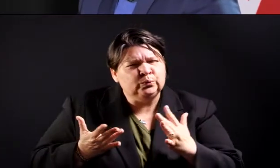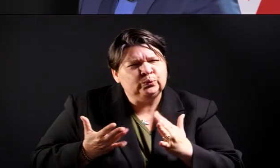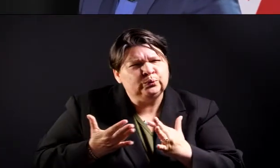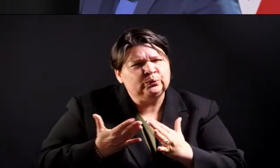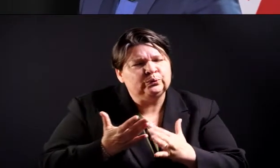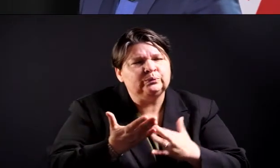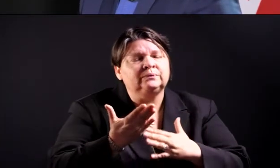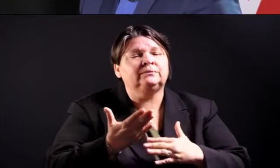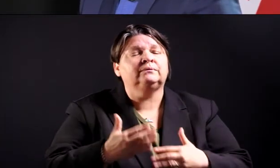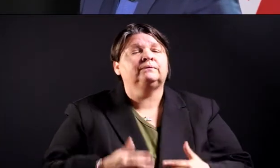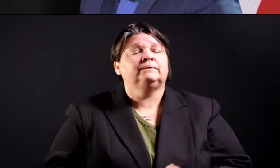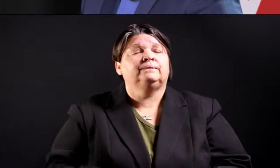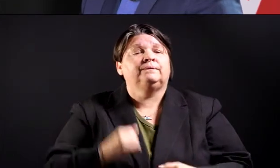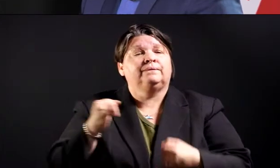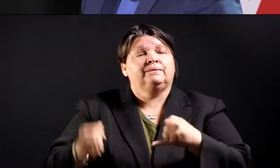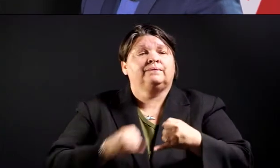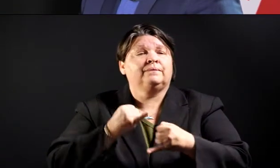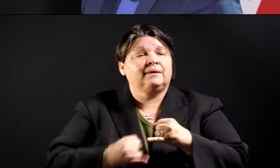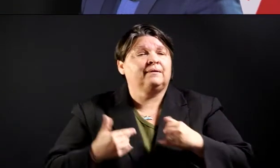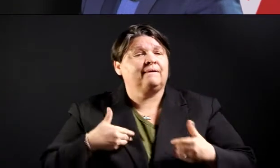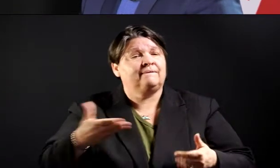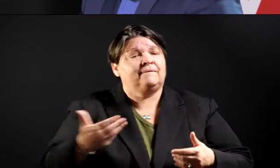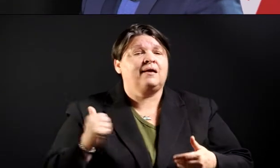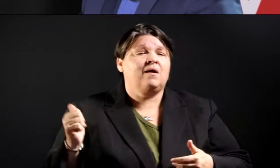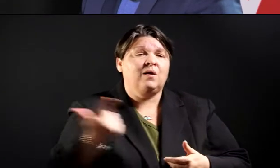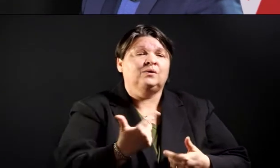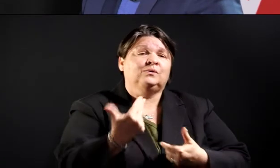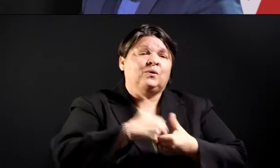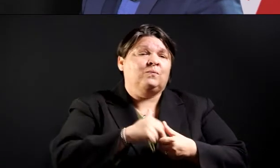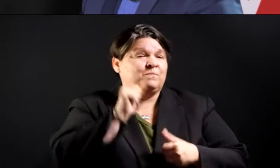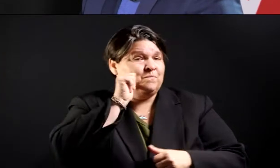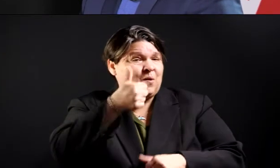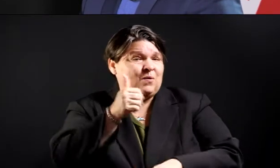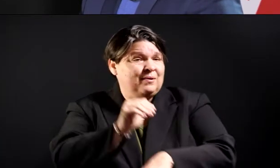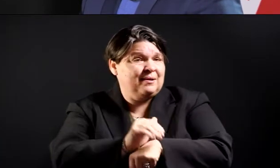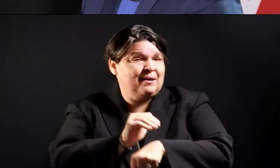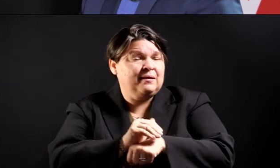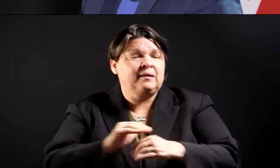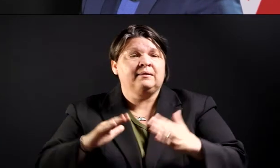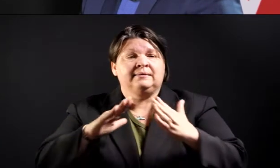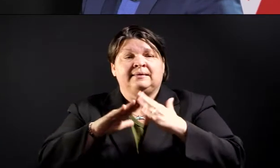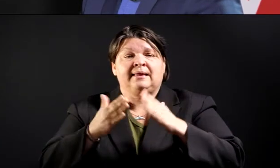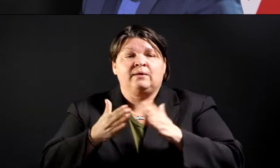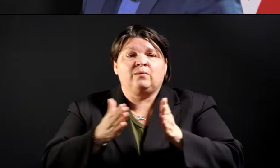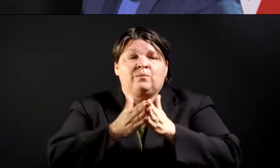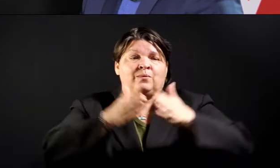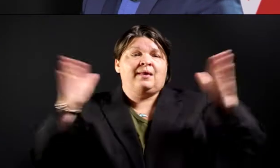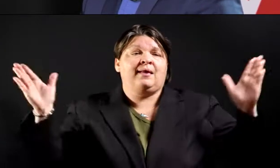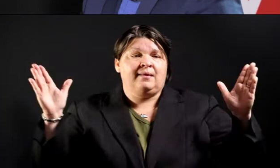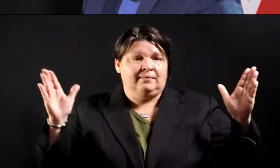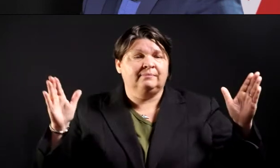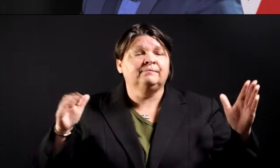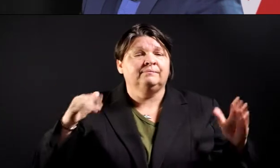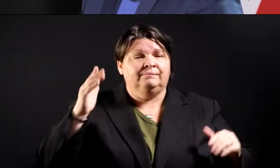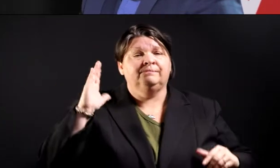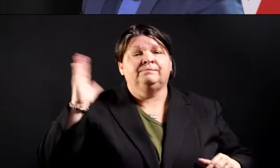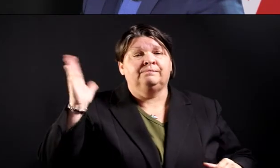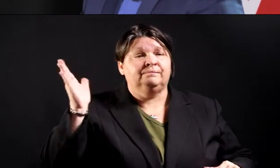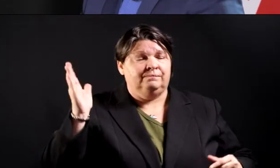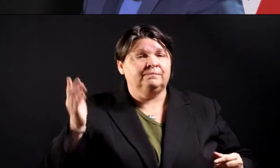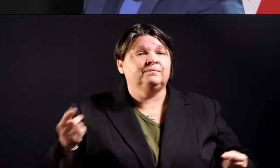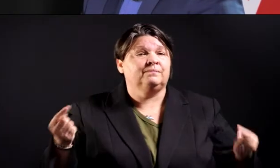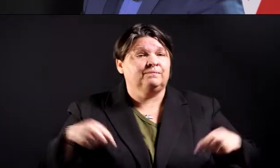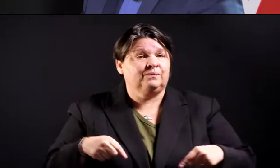join us tomorrow night, that's Thursday night, for a city-wide ovation at 7 o'clock. Come out in your yard,